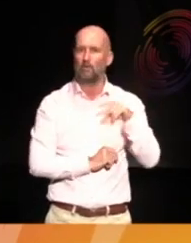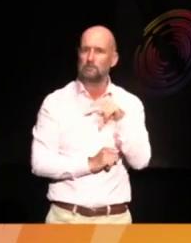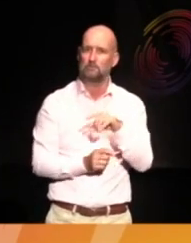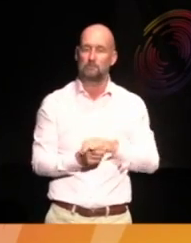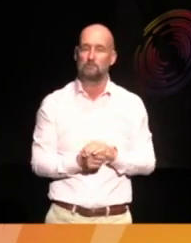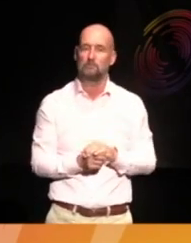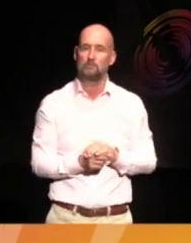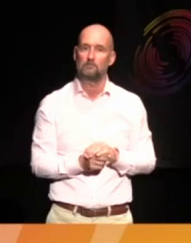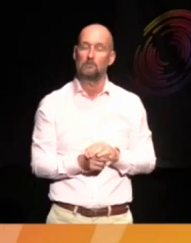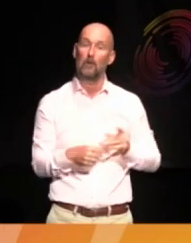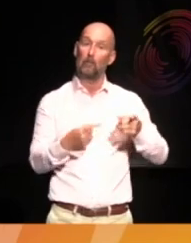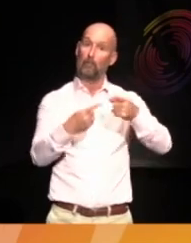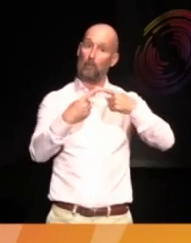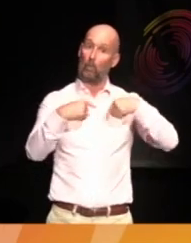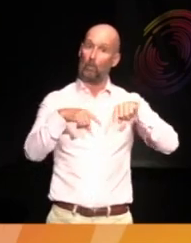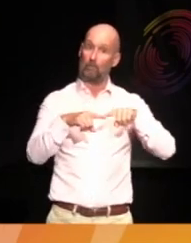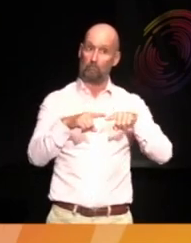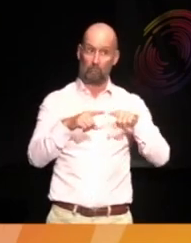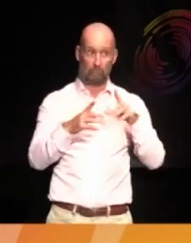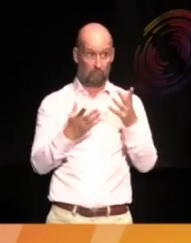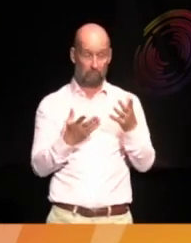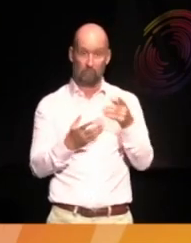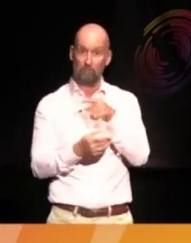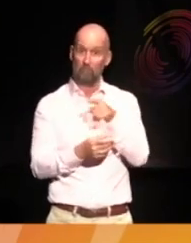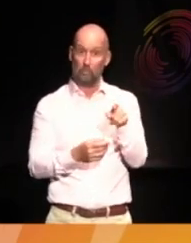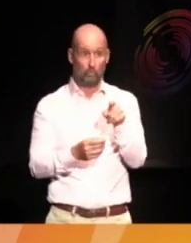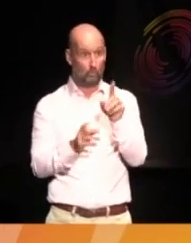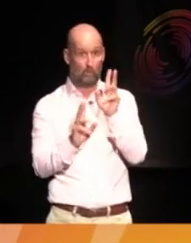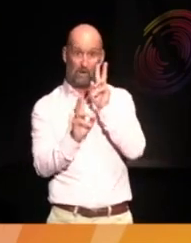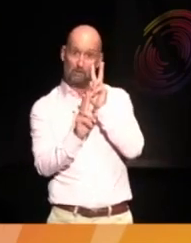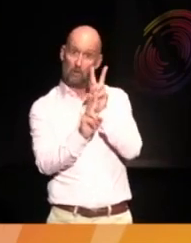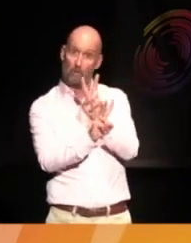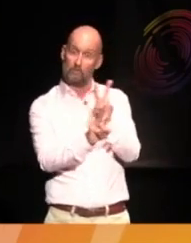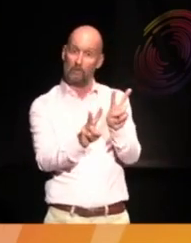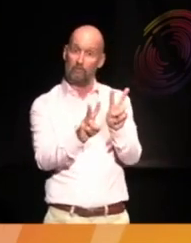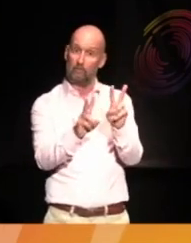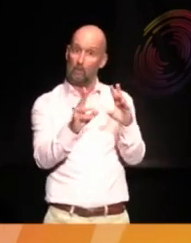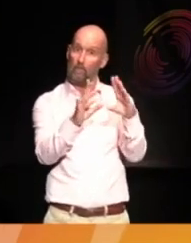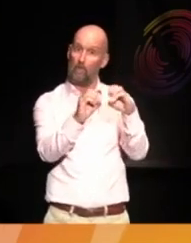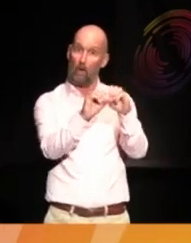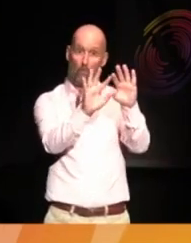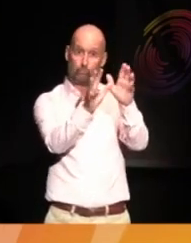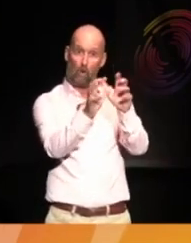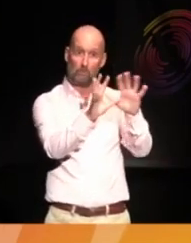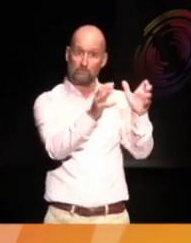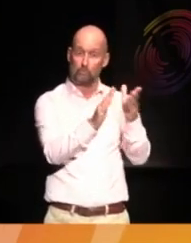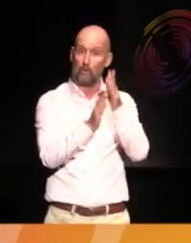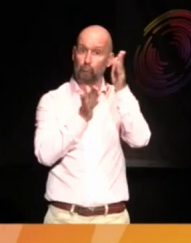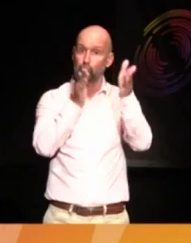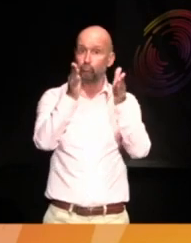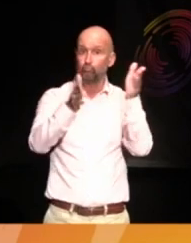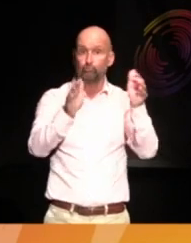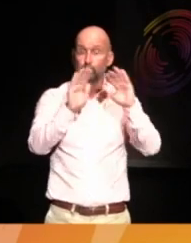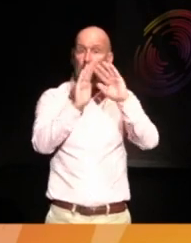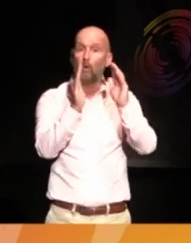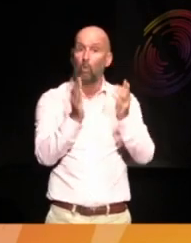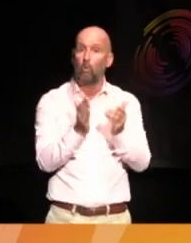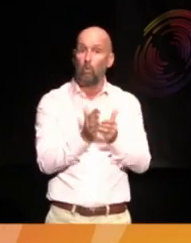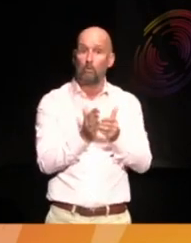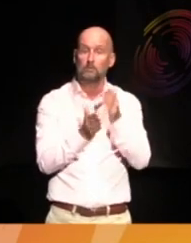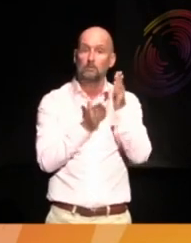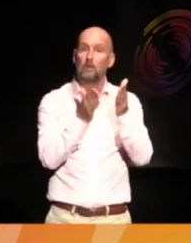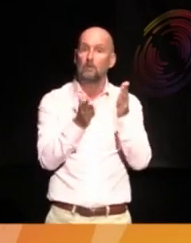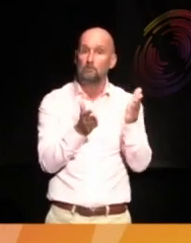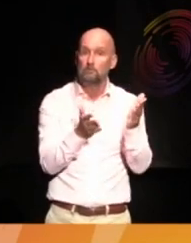this sense that we, you can go and observe these bronzes all over the world, and you will